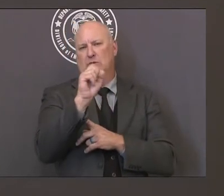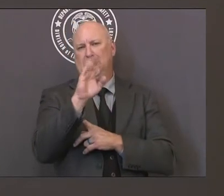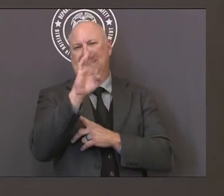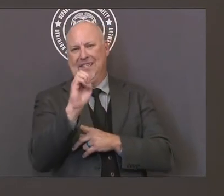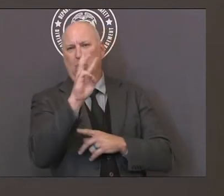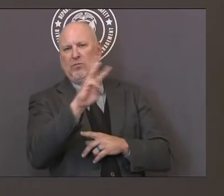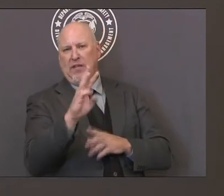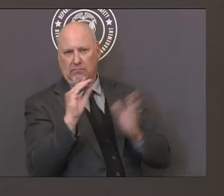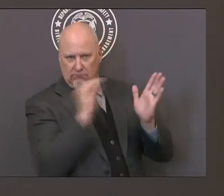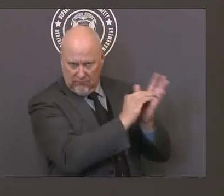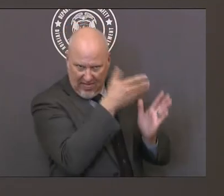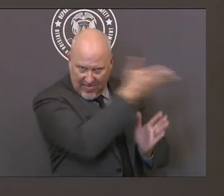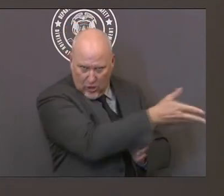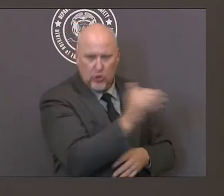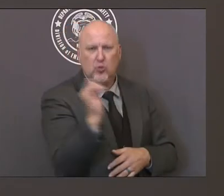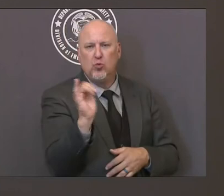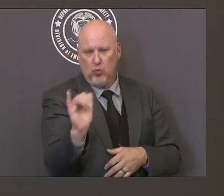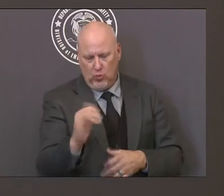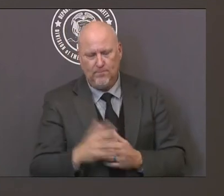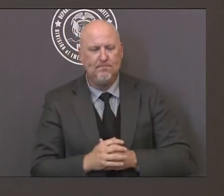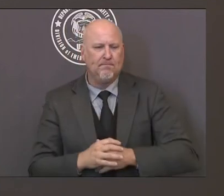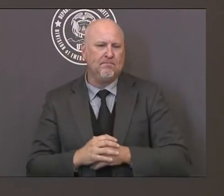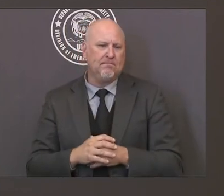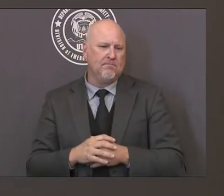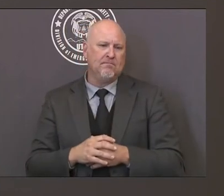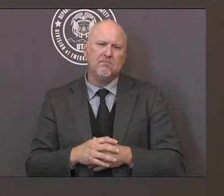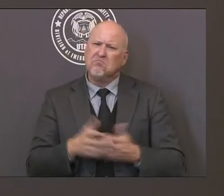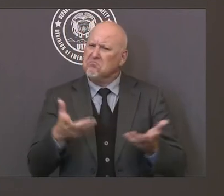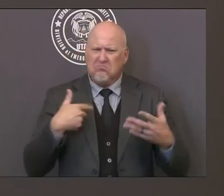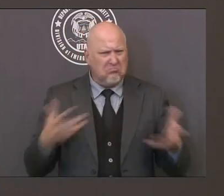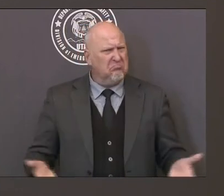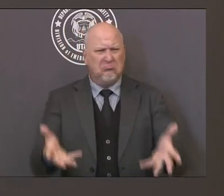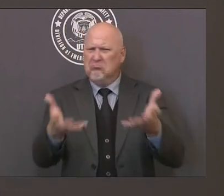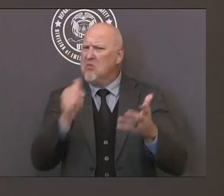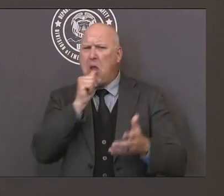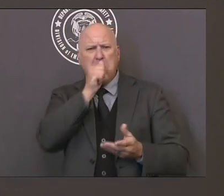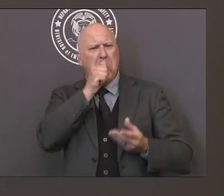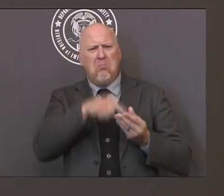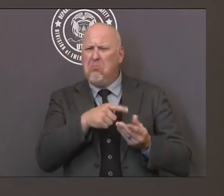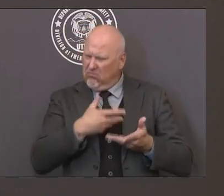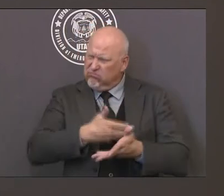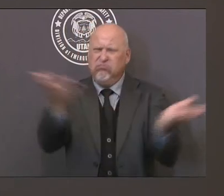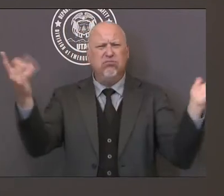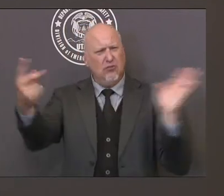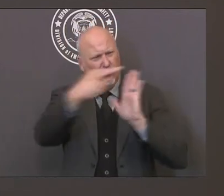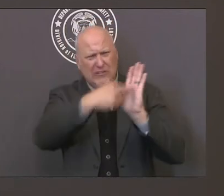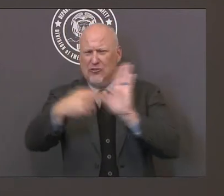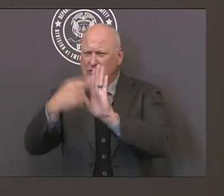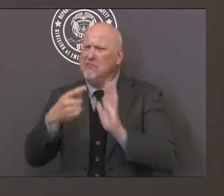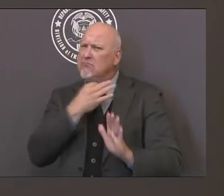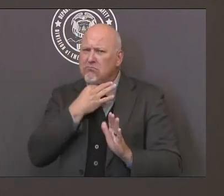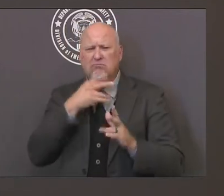but read it in its full entirety and you'll see how it all plays out as a very helpful tool to our schools. Thank you.